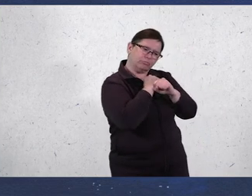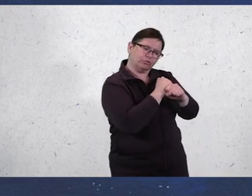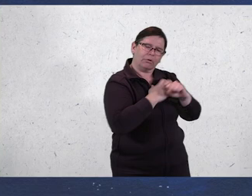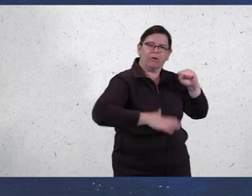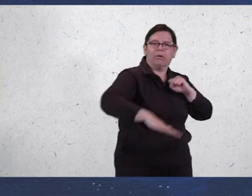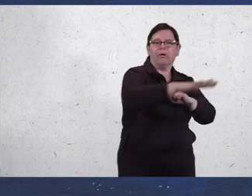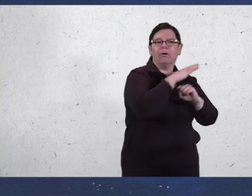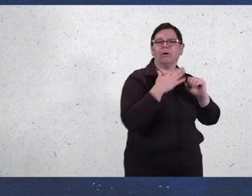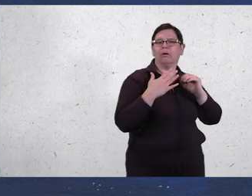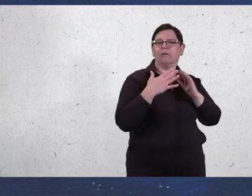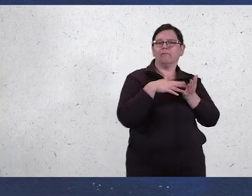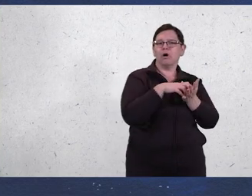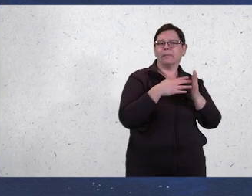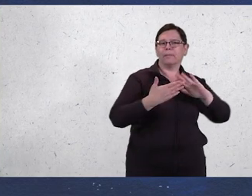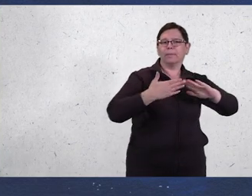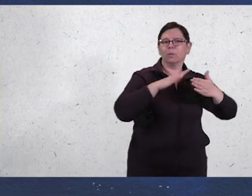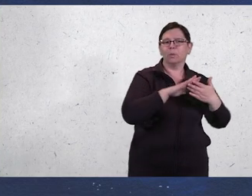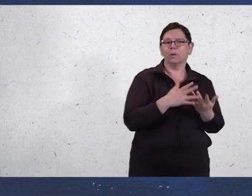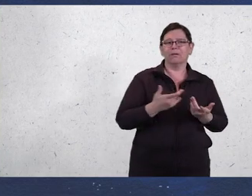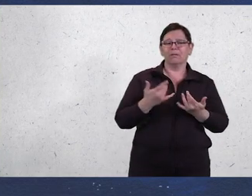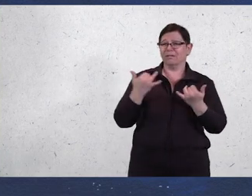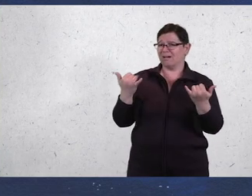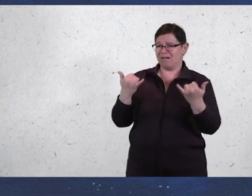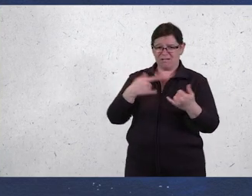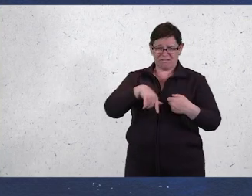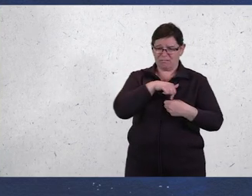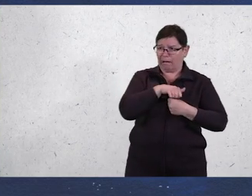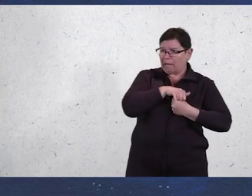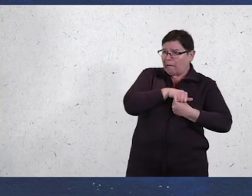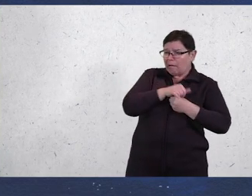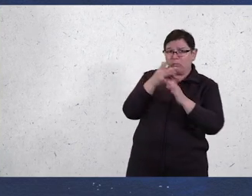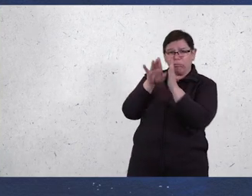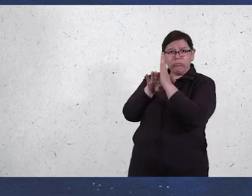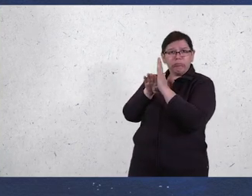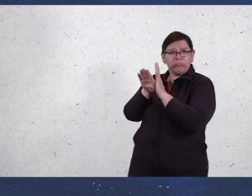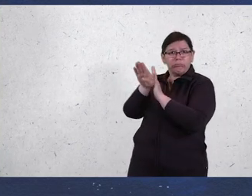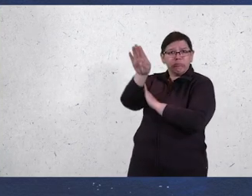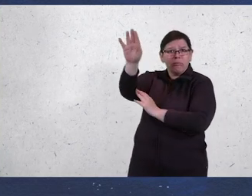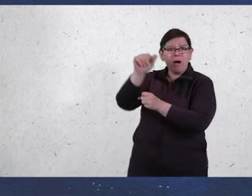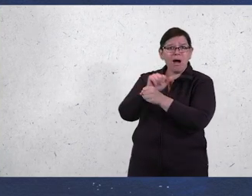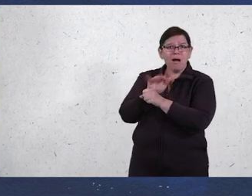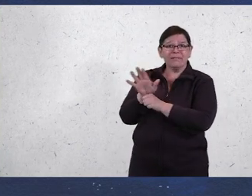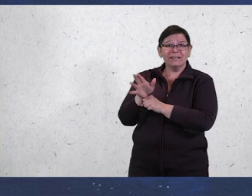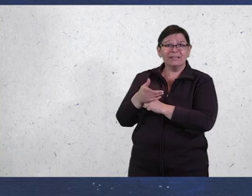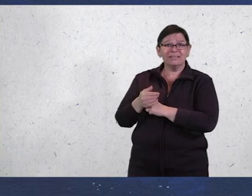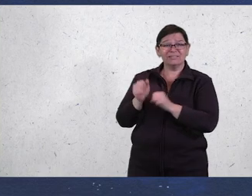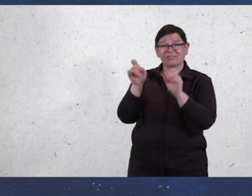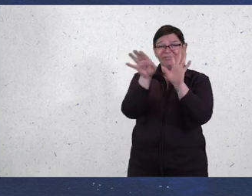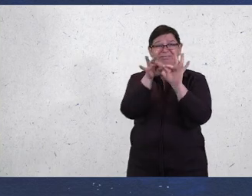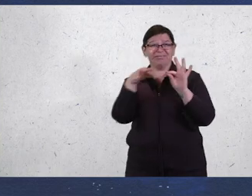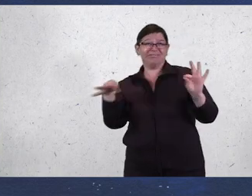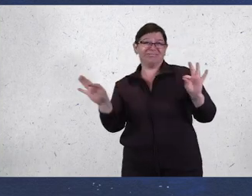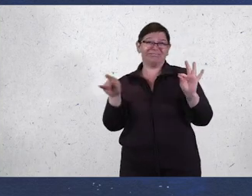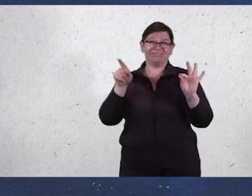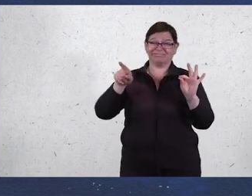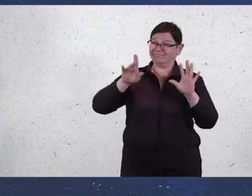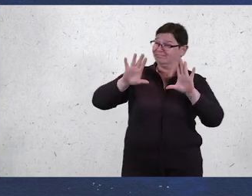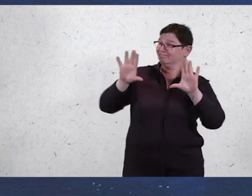surging numbers of COVID. We're all in this together really meant, we're all in this together only when it affects us.